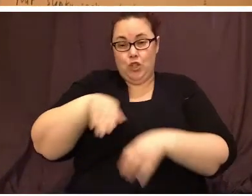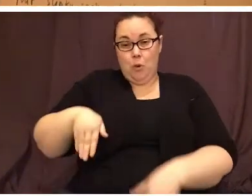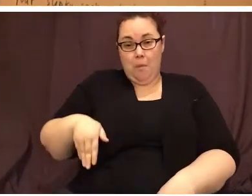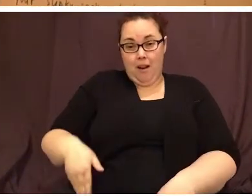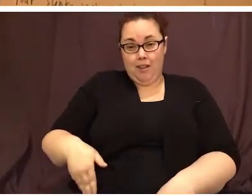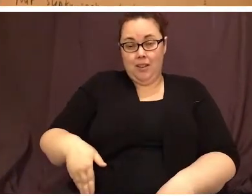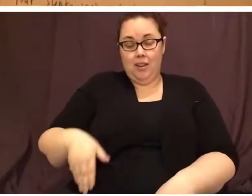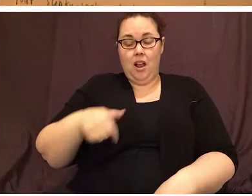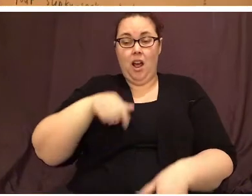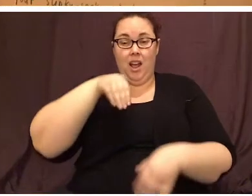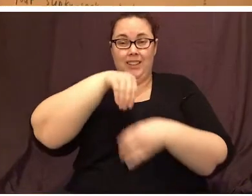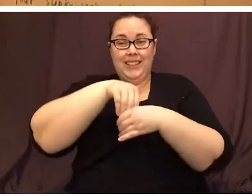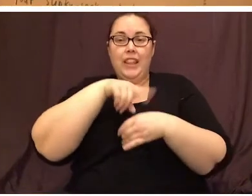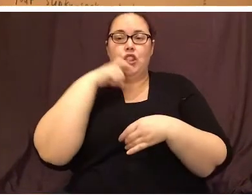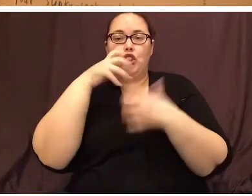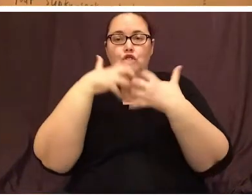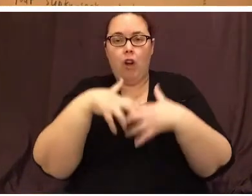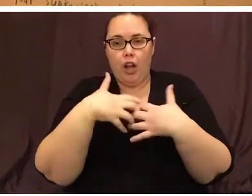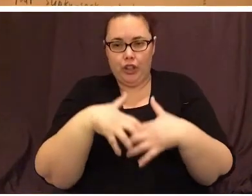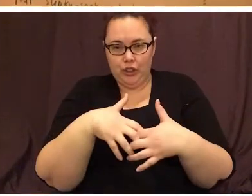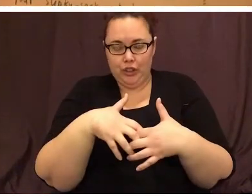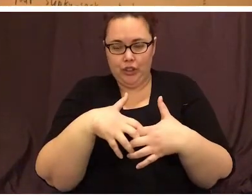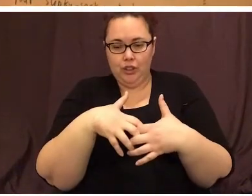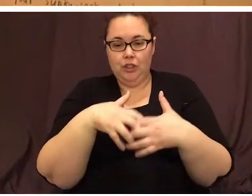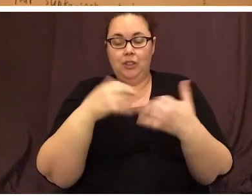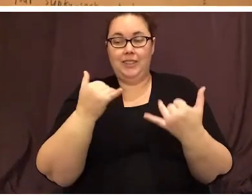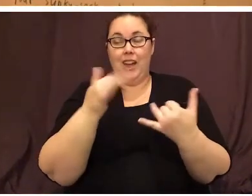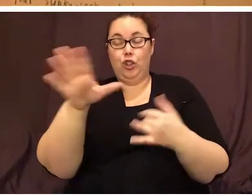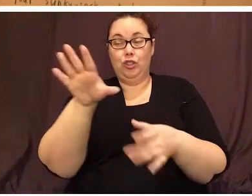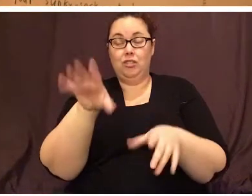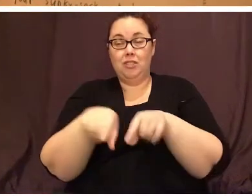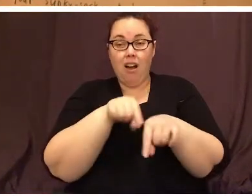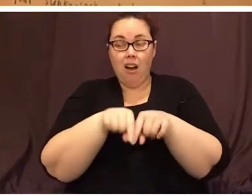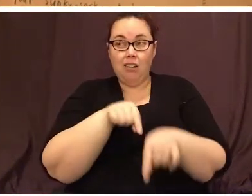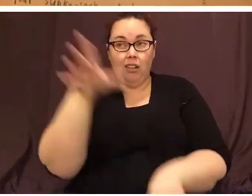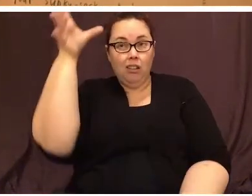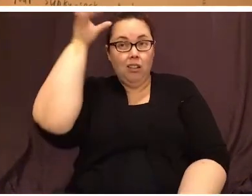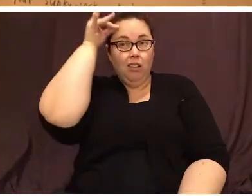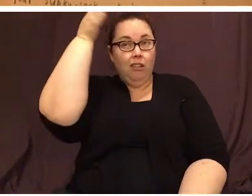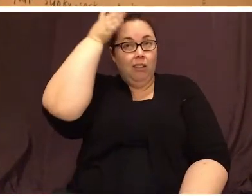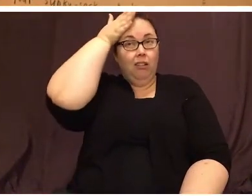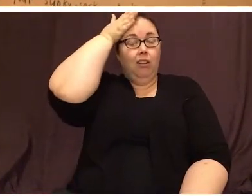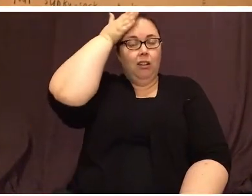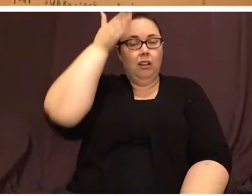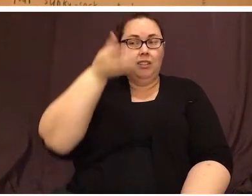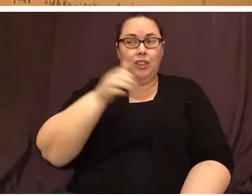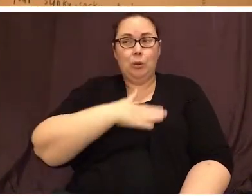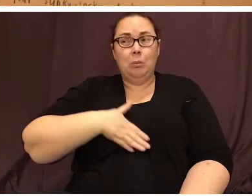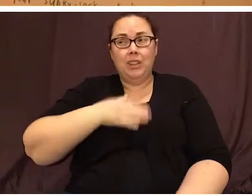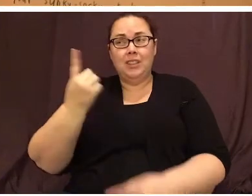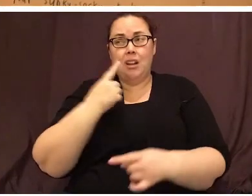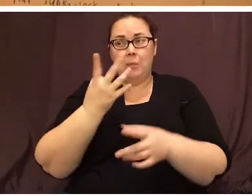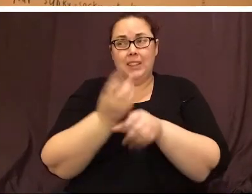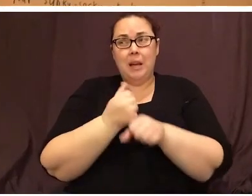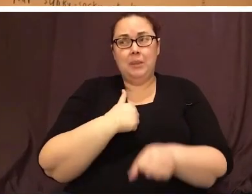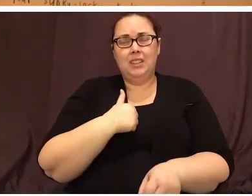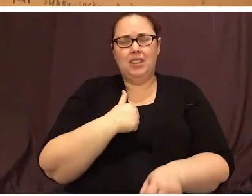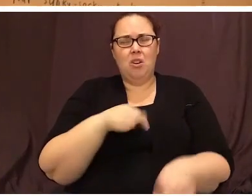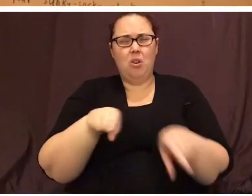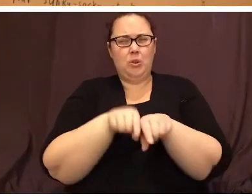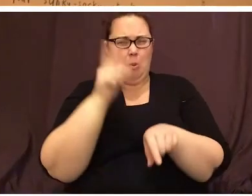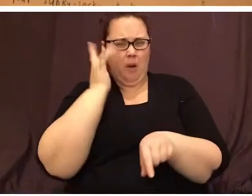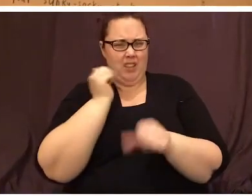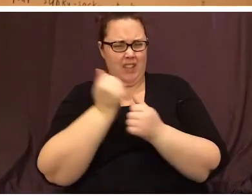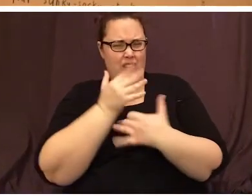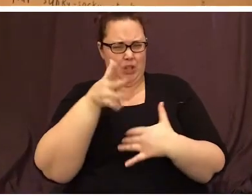dryer. I landed on your sock and now he's stuck to my head. Can you please come get me? Also, why does everything you